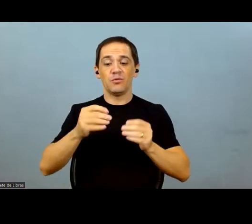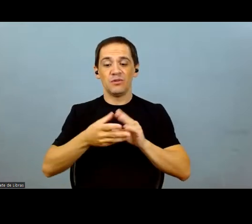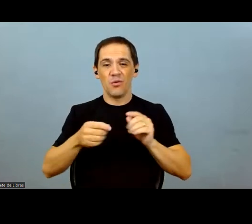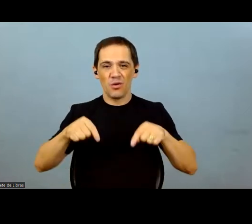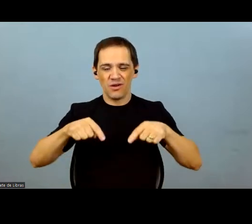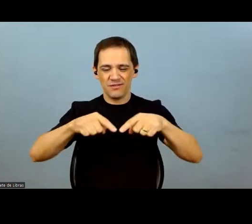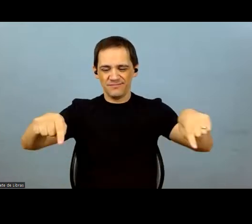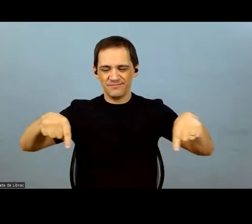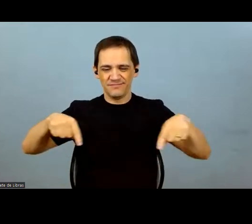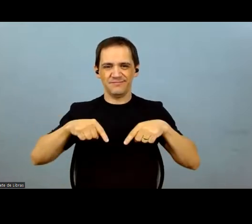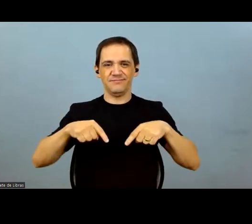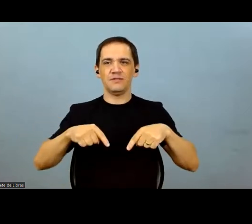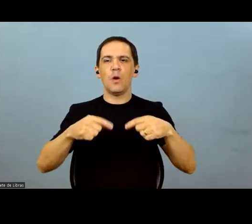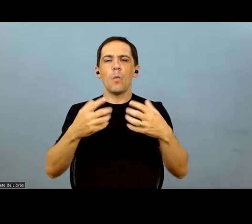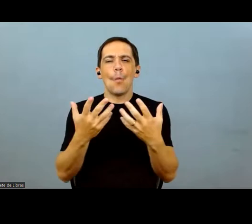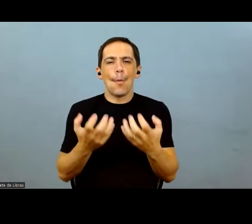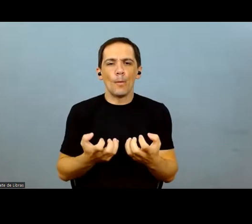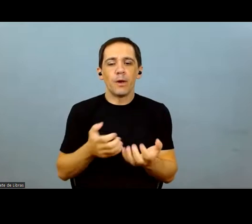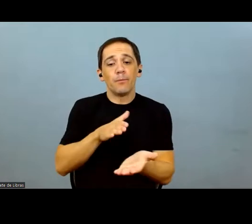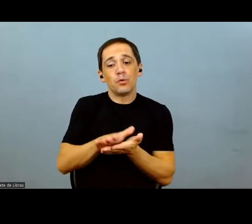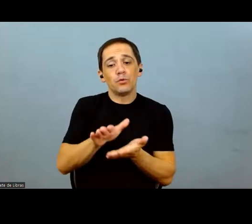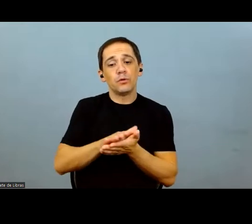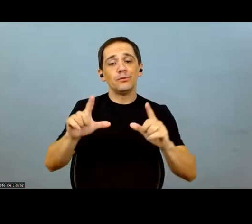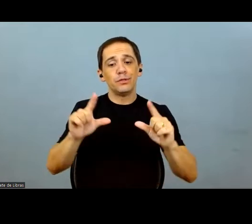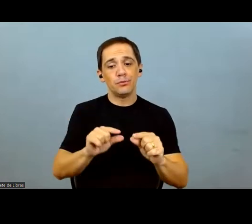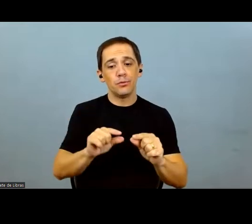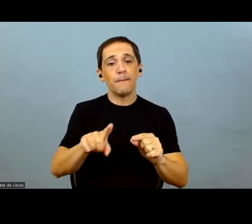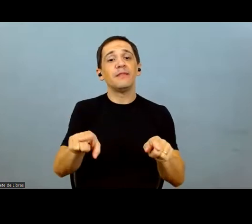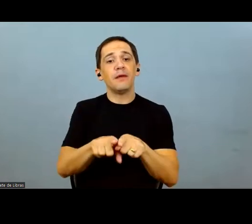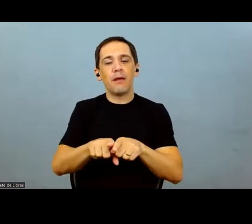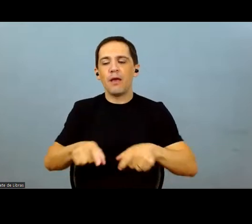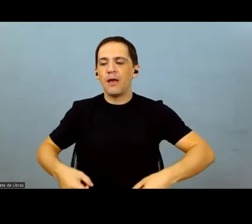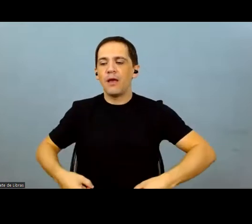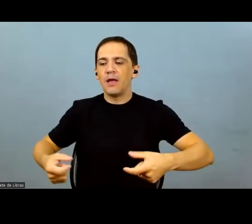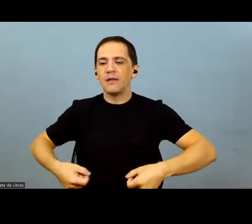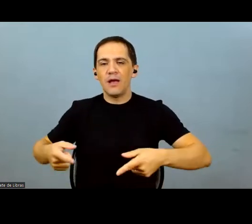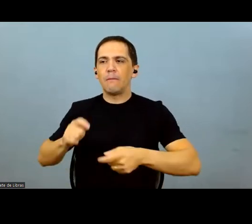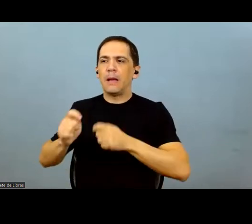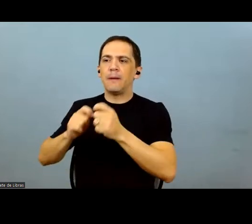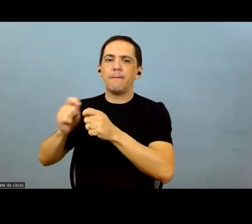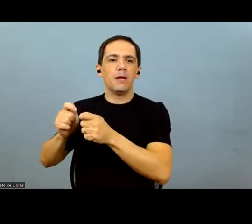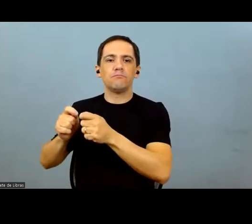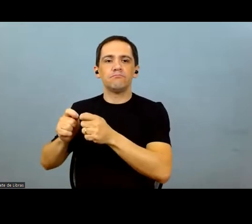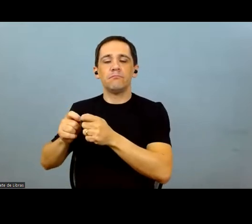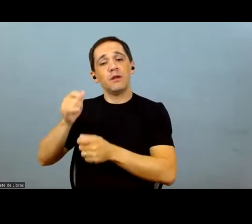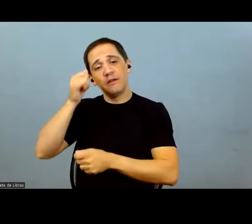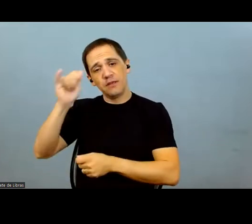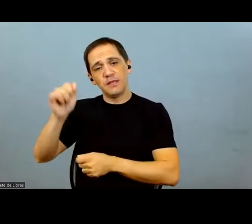the draft in cotton land, there has been a decrease in yield, but at the same time,